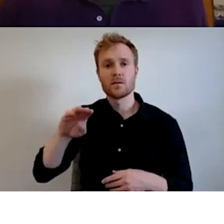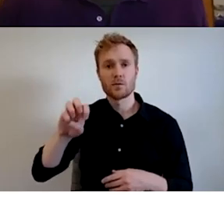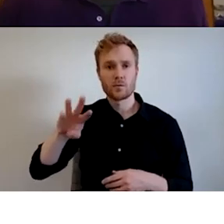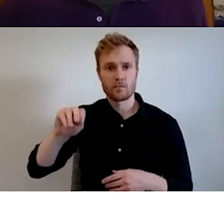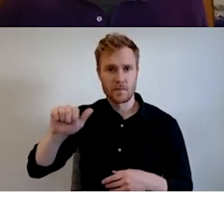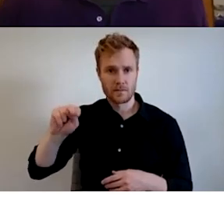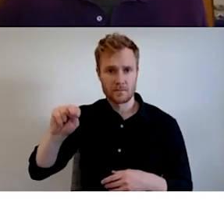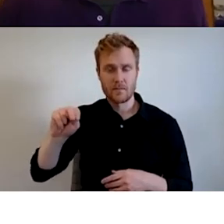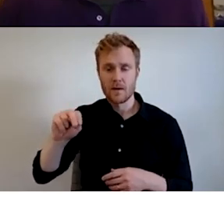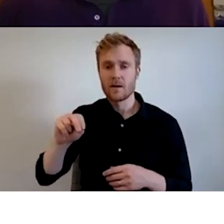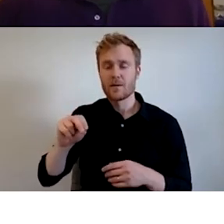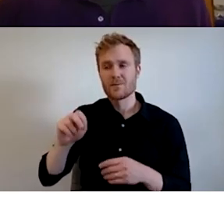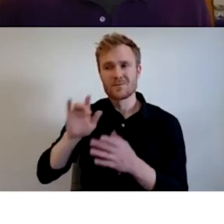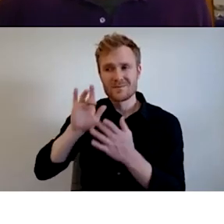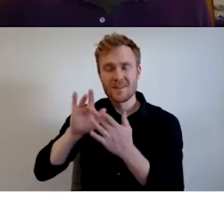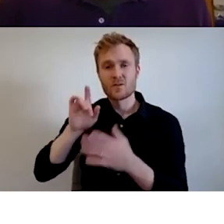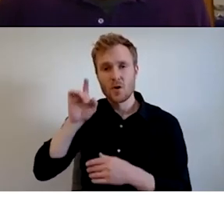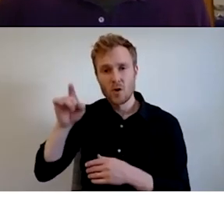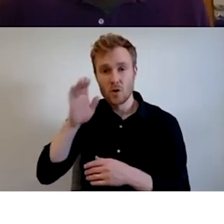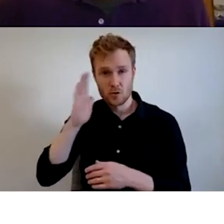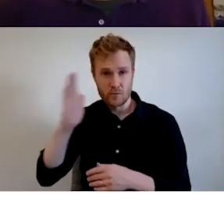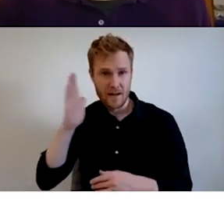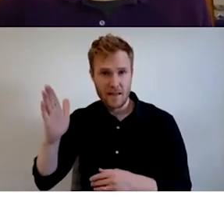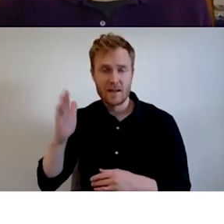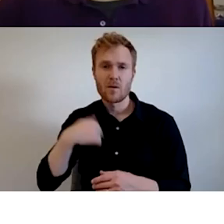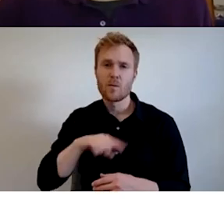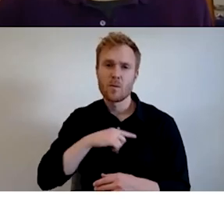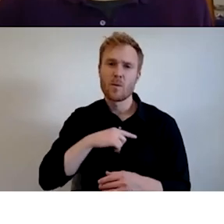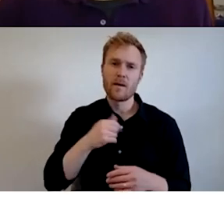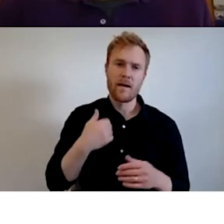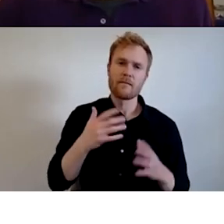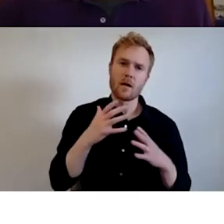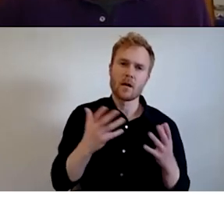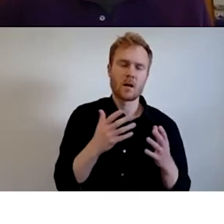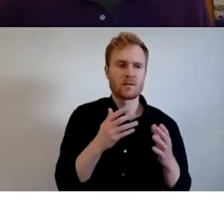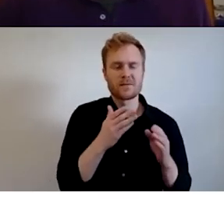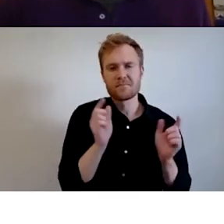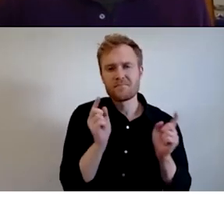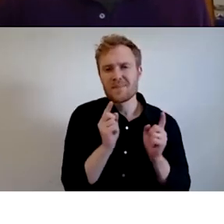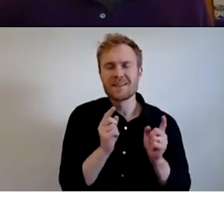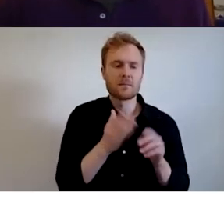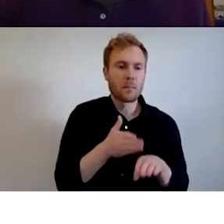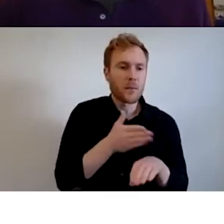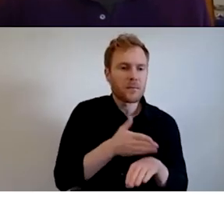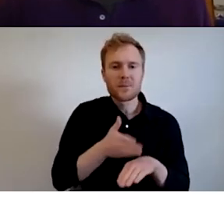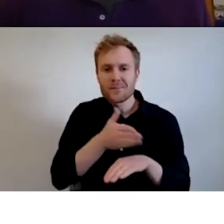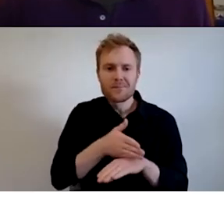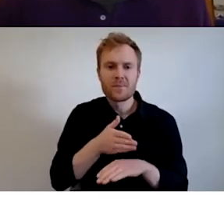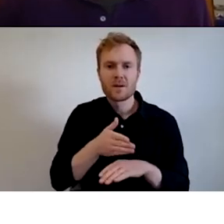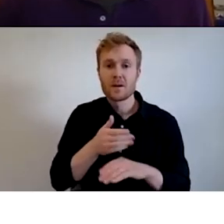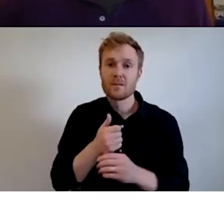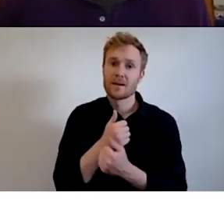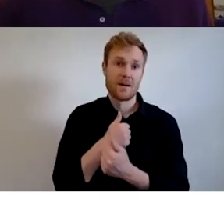to her directly. Um, we do lots of little mini improvements. We would love to help. Um, in this case,